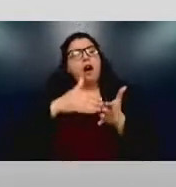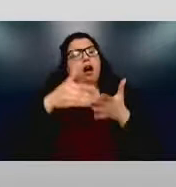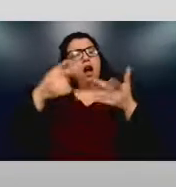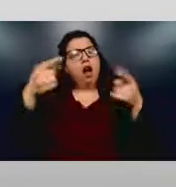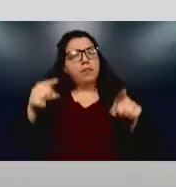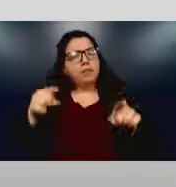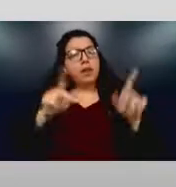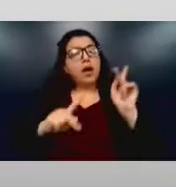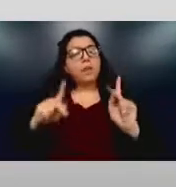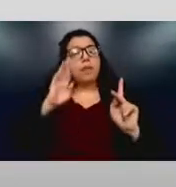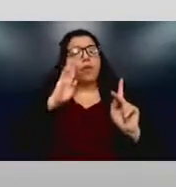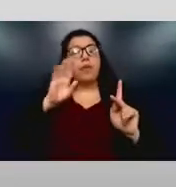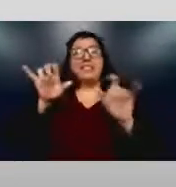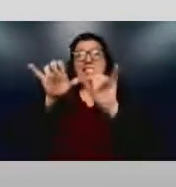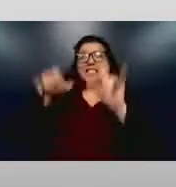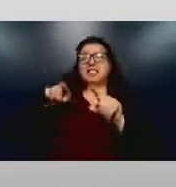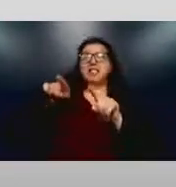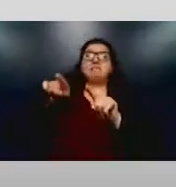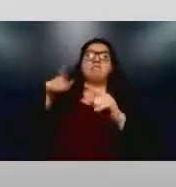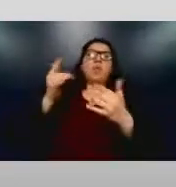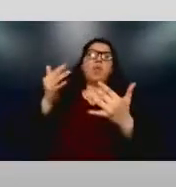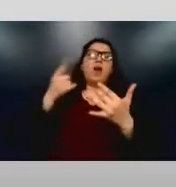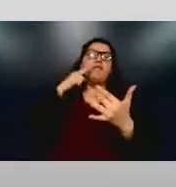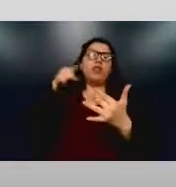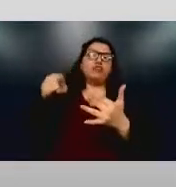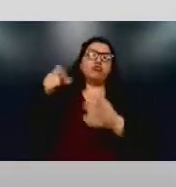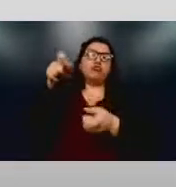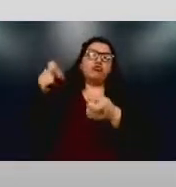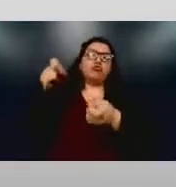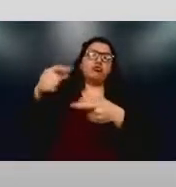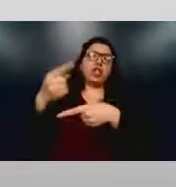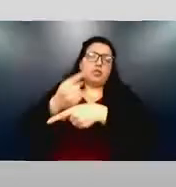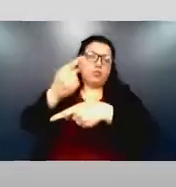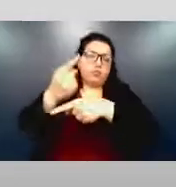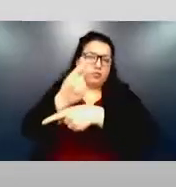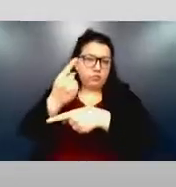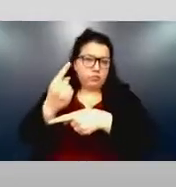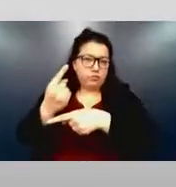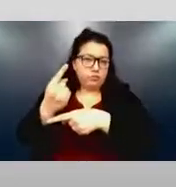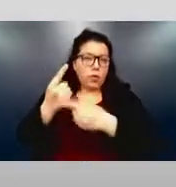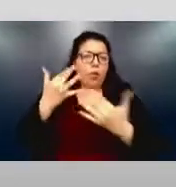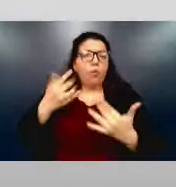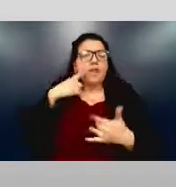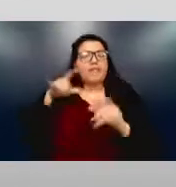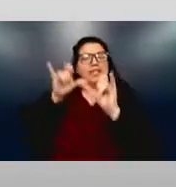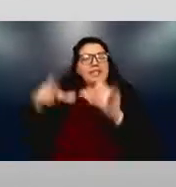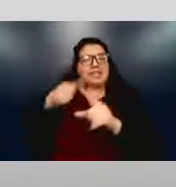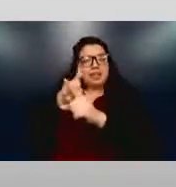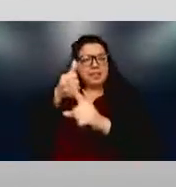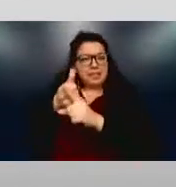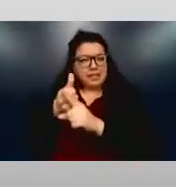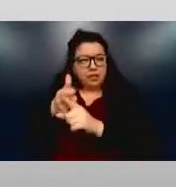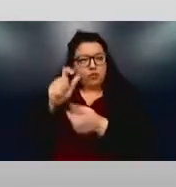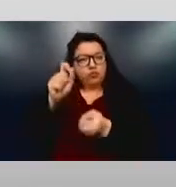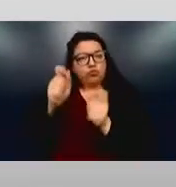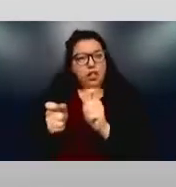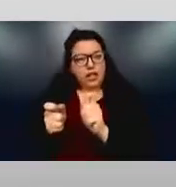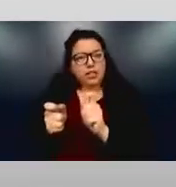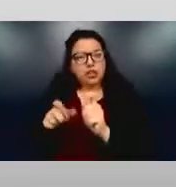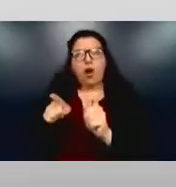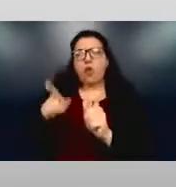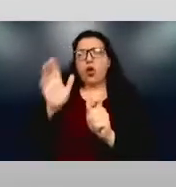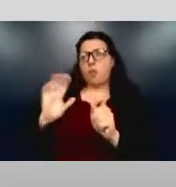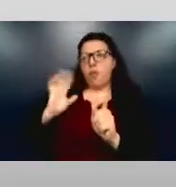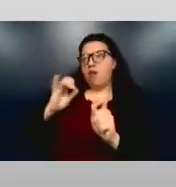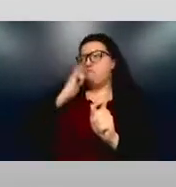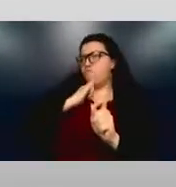the right thing. And they ask the system to change, they ask for things that should have been done in the past. And I